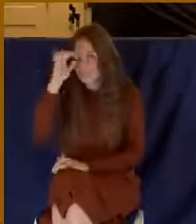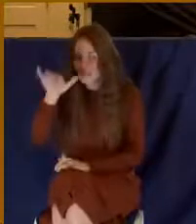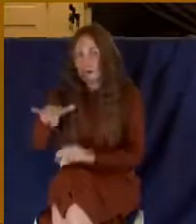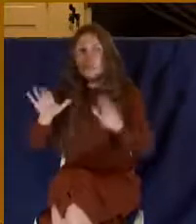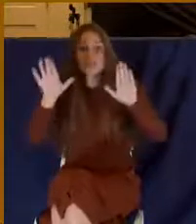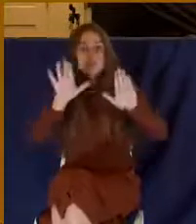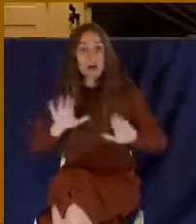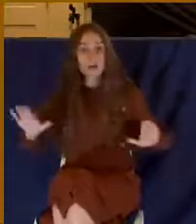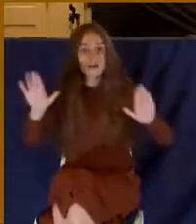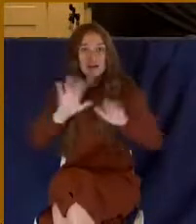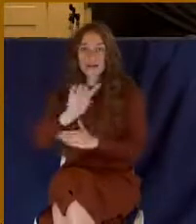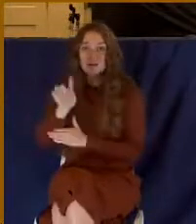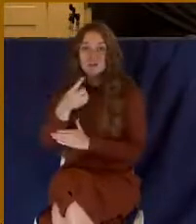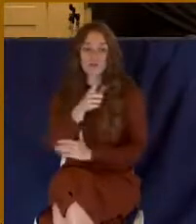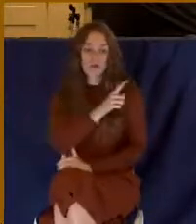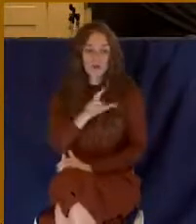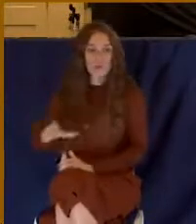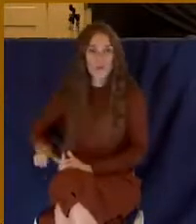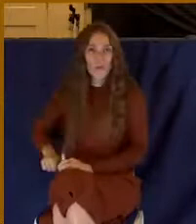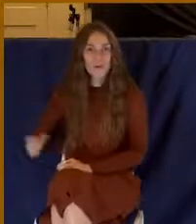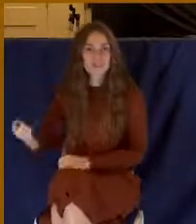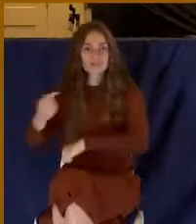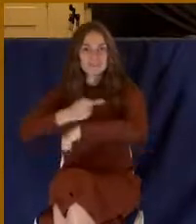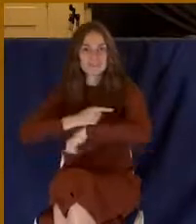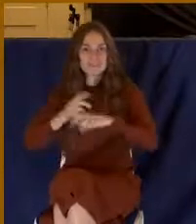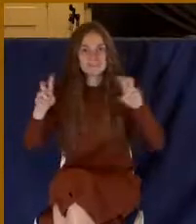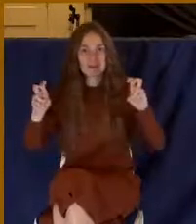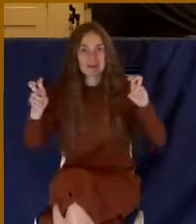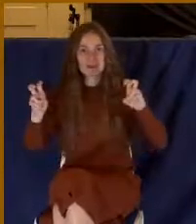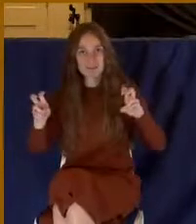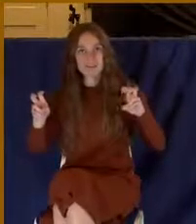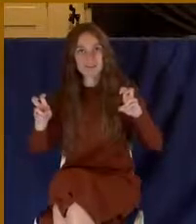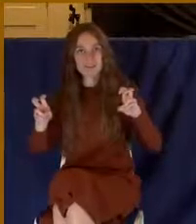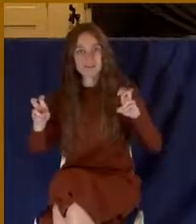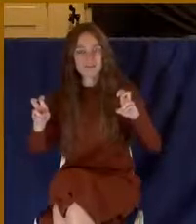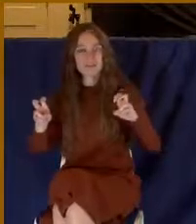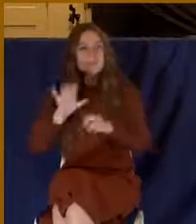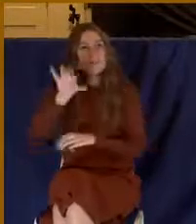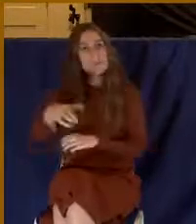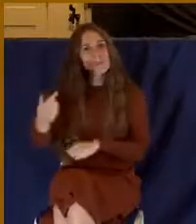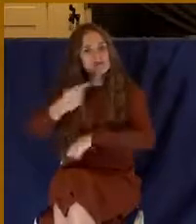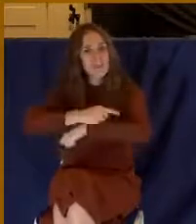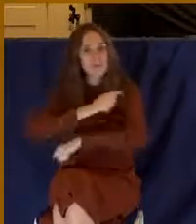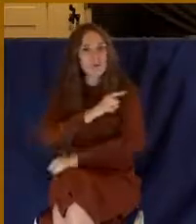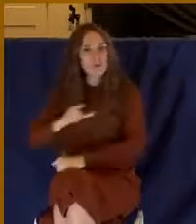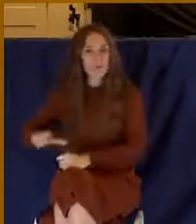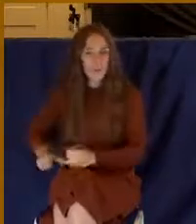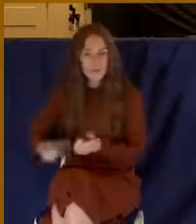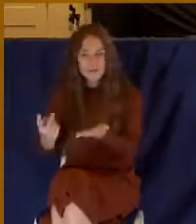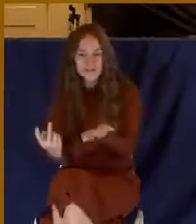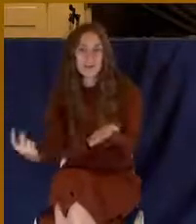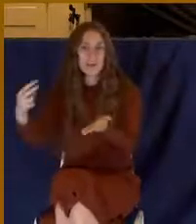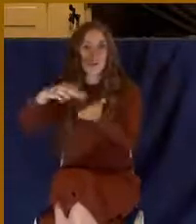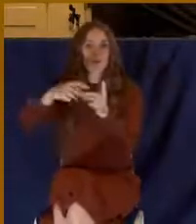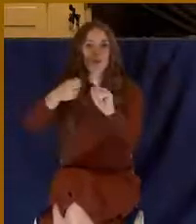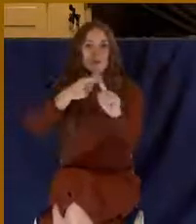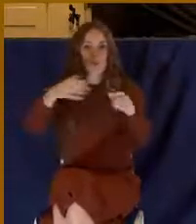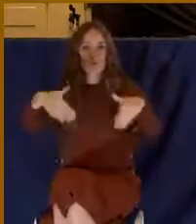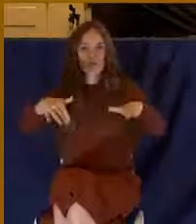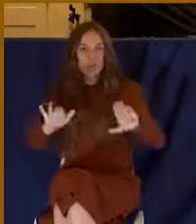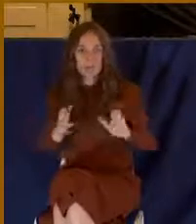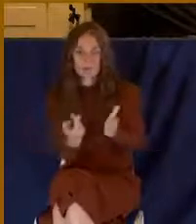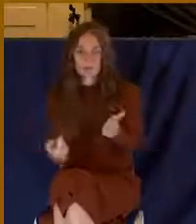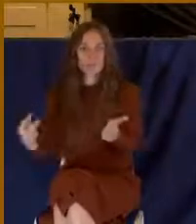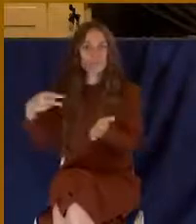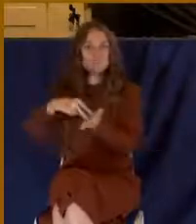Sunday is the Lord's day. It's a special day, and then it's the Lord's day. It was a day the Lord came out of the grave. That's why we set it aside.